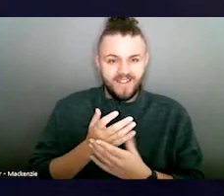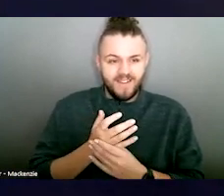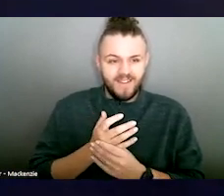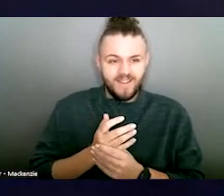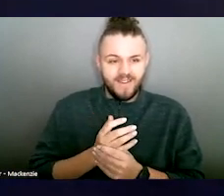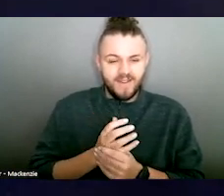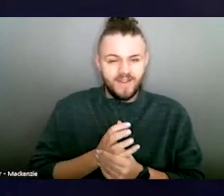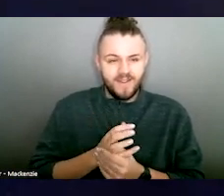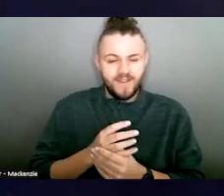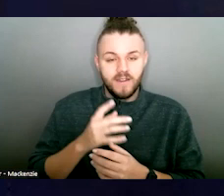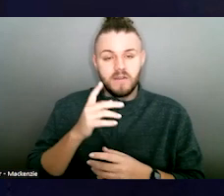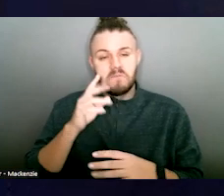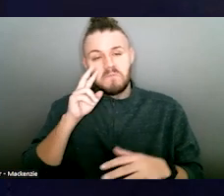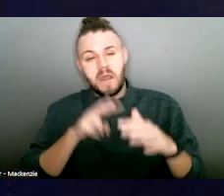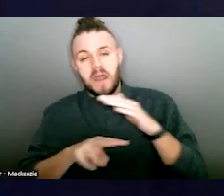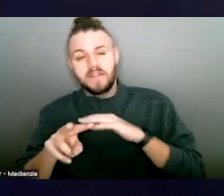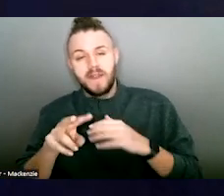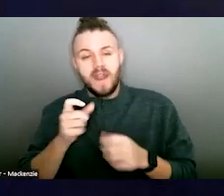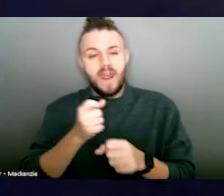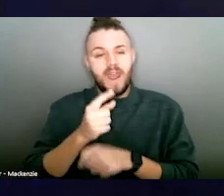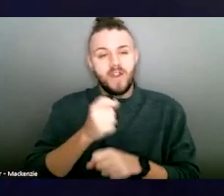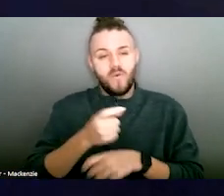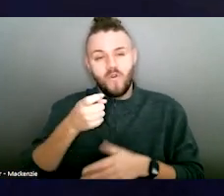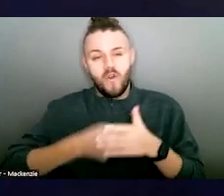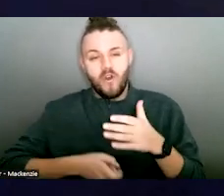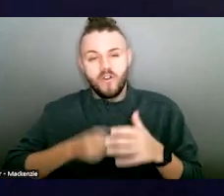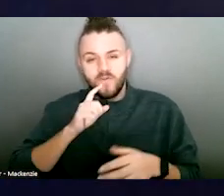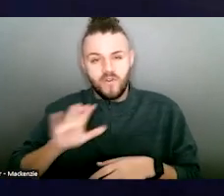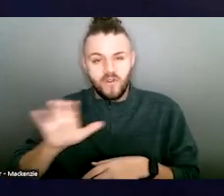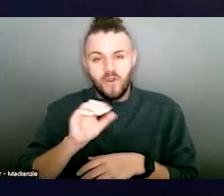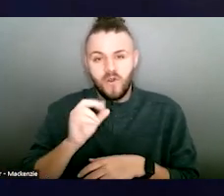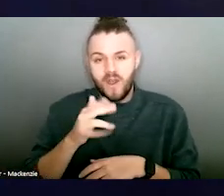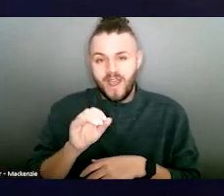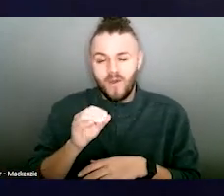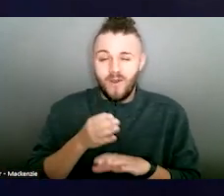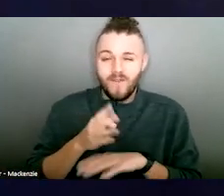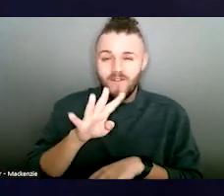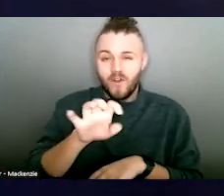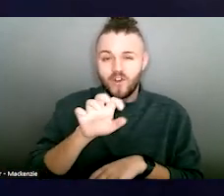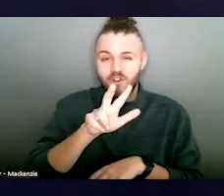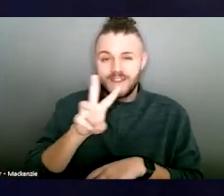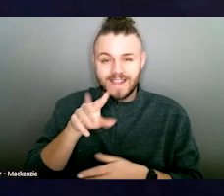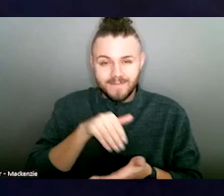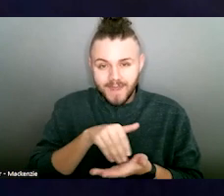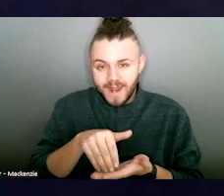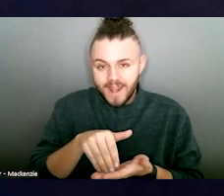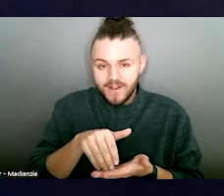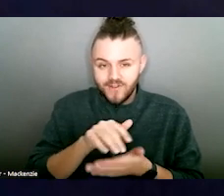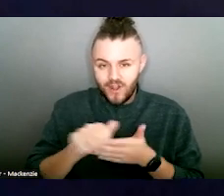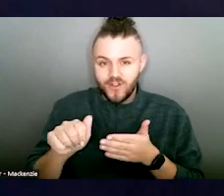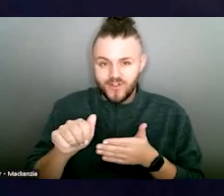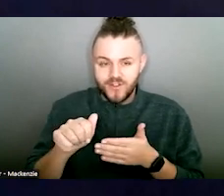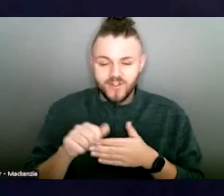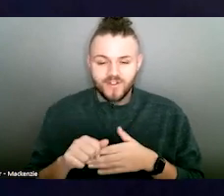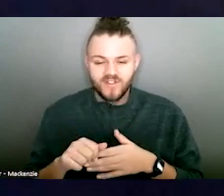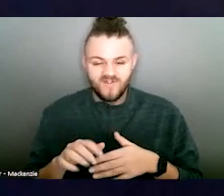the estimated annual cost of intimate partner violence in Ohio is over $436 million. It is